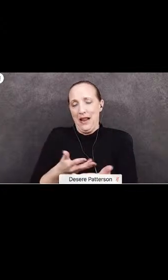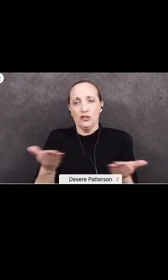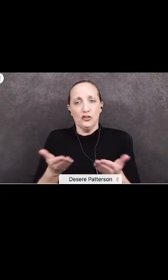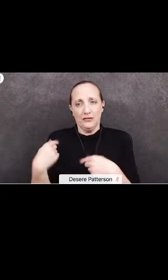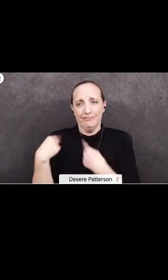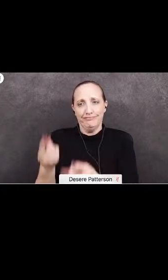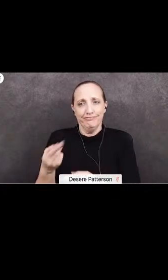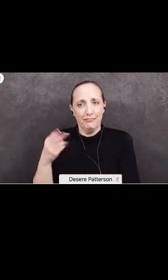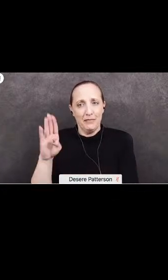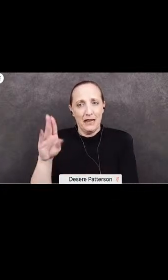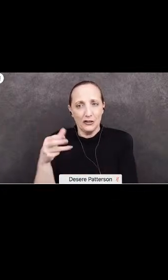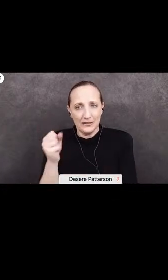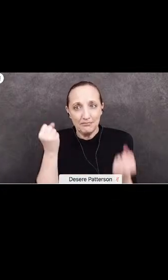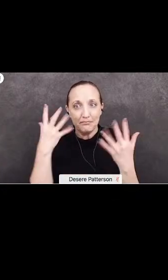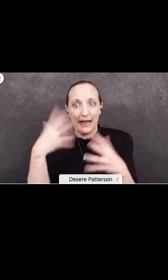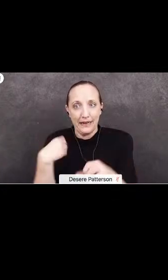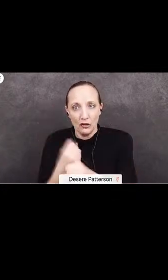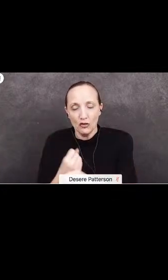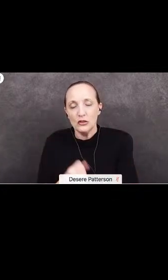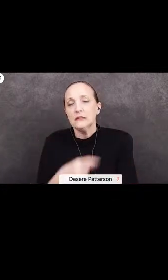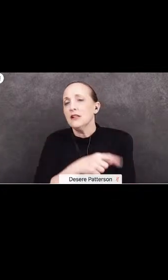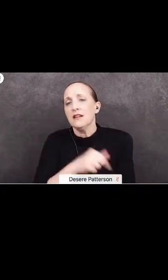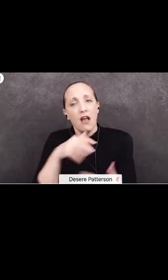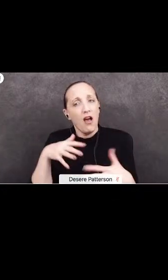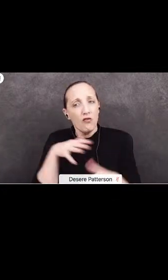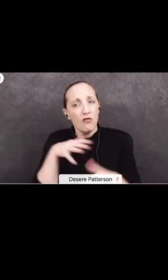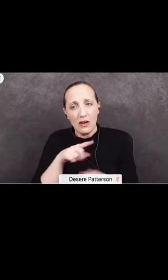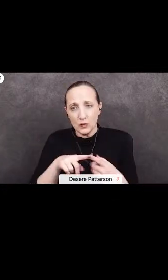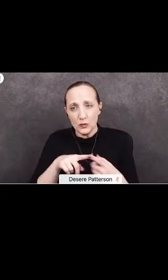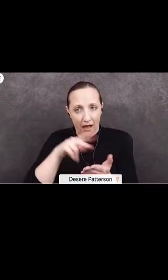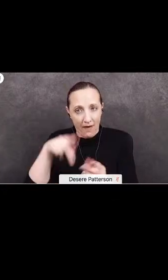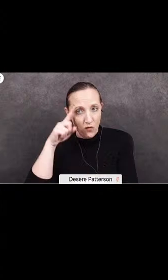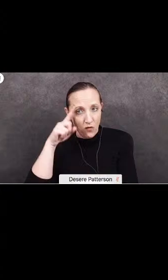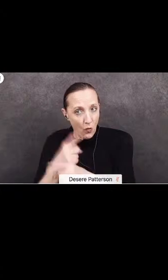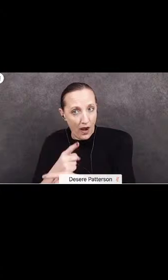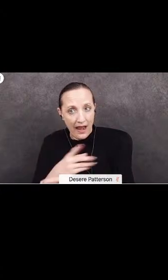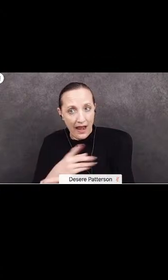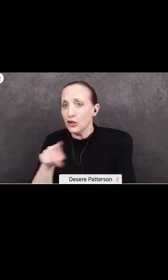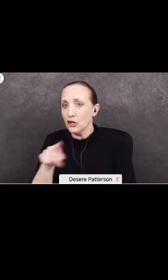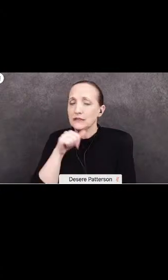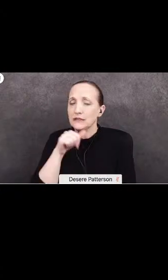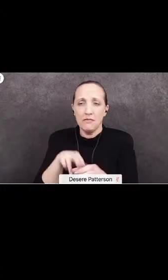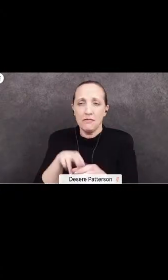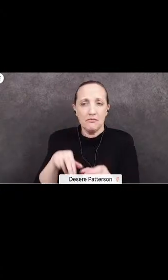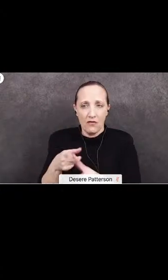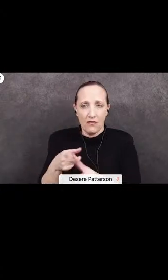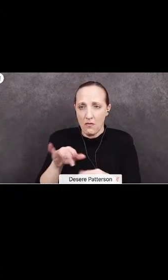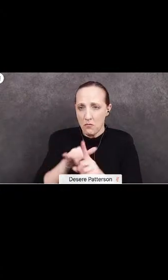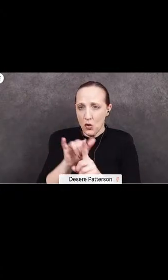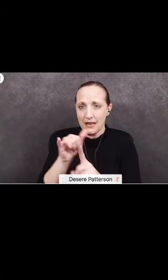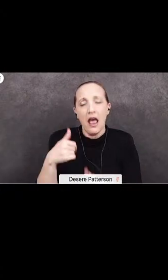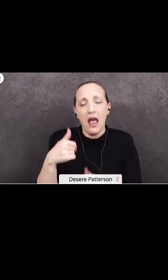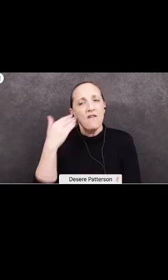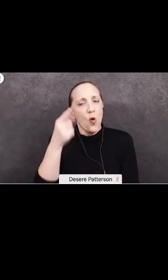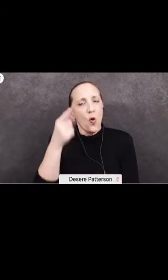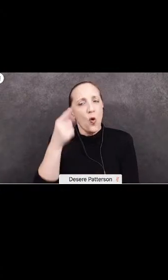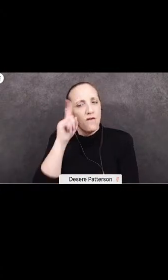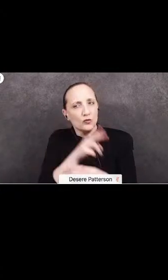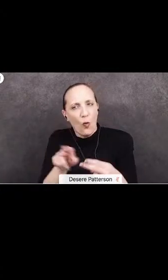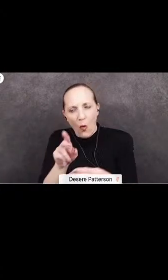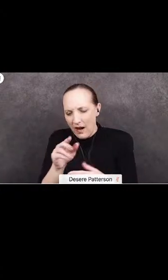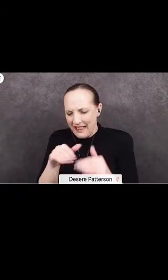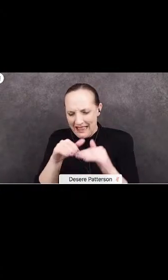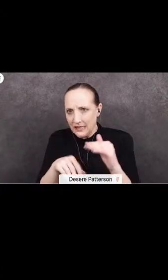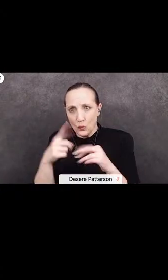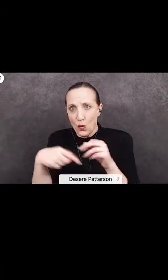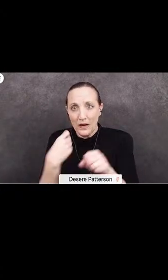for many years. She is not afraid to stand up for what is right, and she does not back down from bullies. I have only known her for a little over a year, but